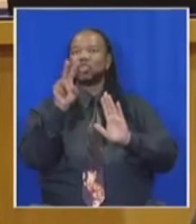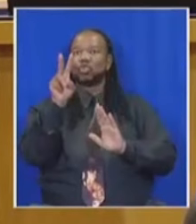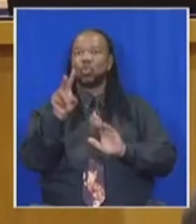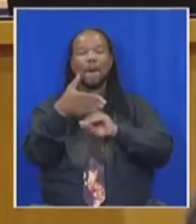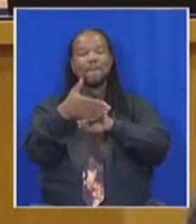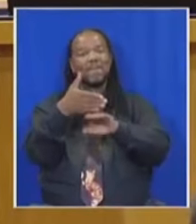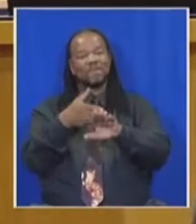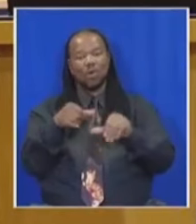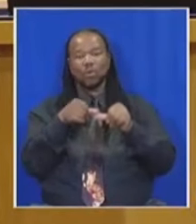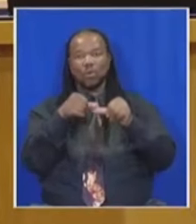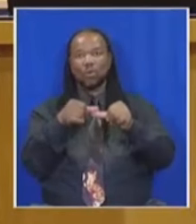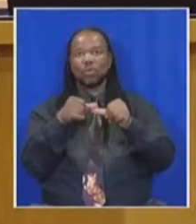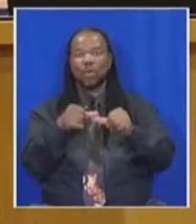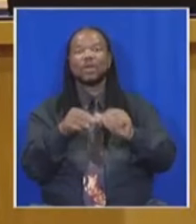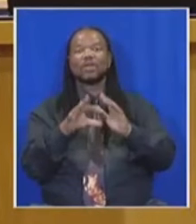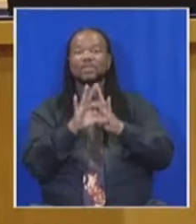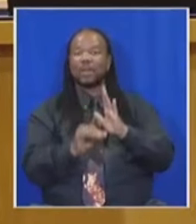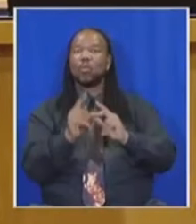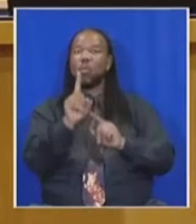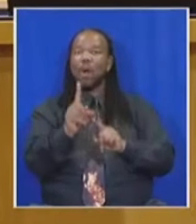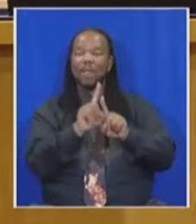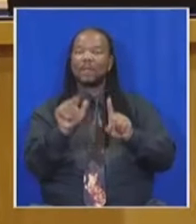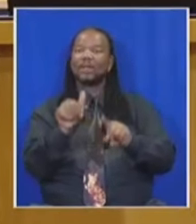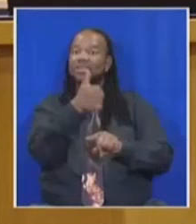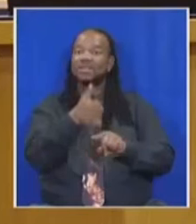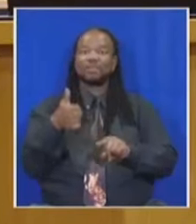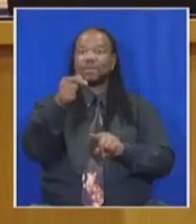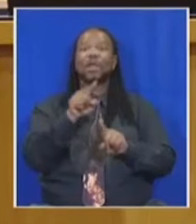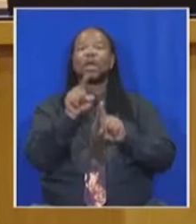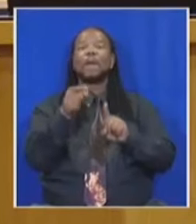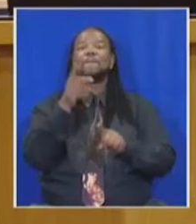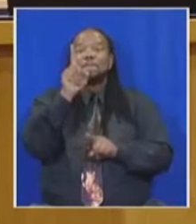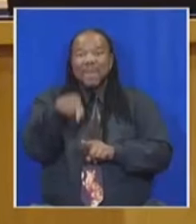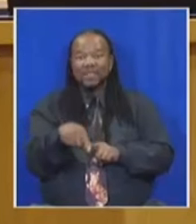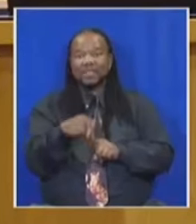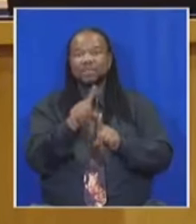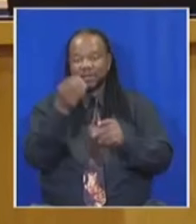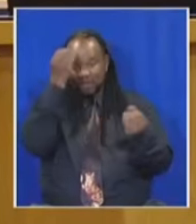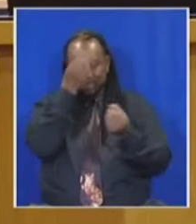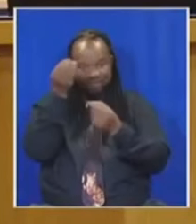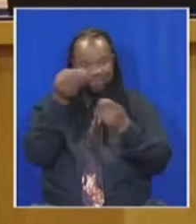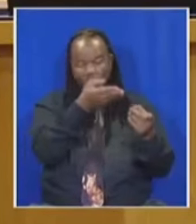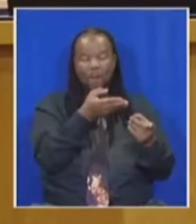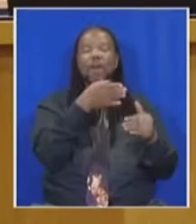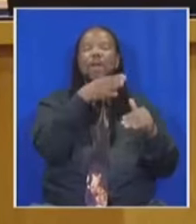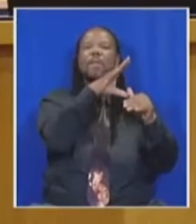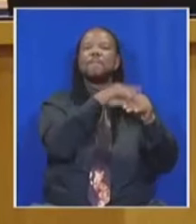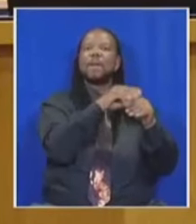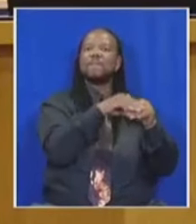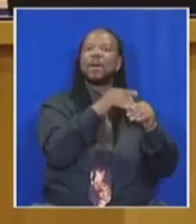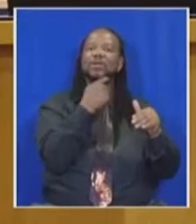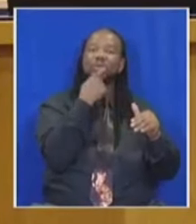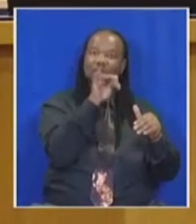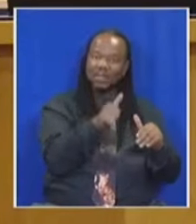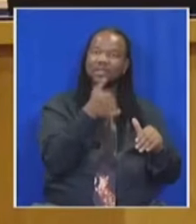proceeding in terms of Sub-Rule 1 The presiding officer must, not may, must inform the member In the House of the